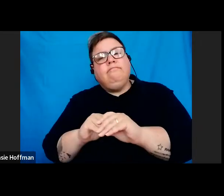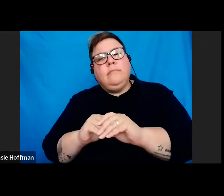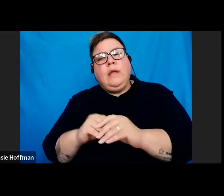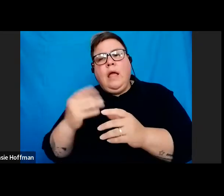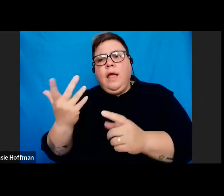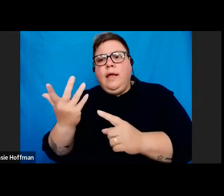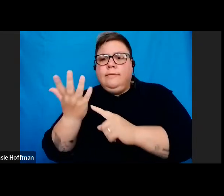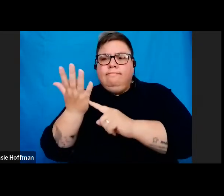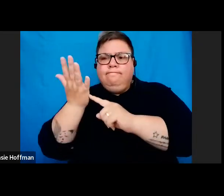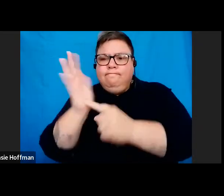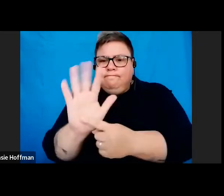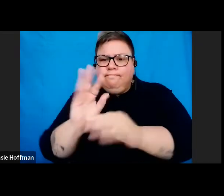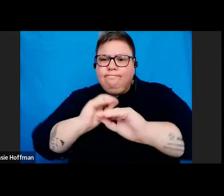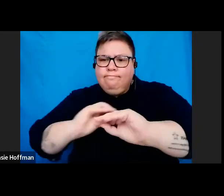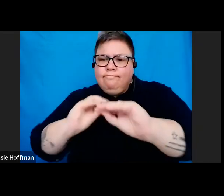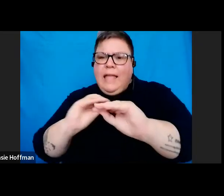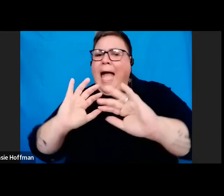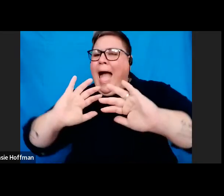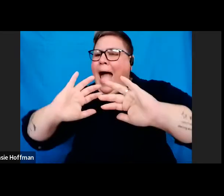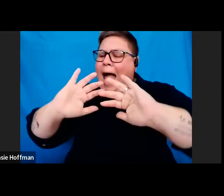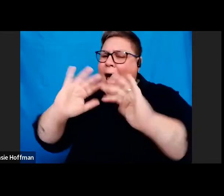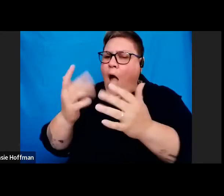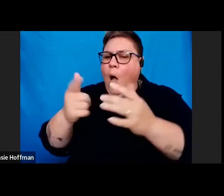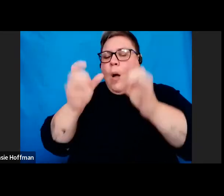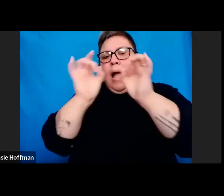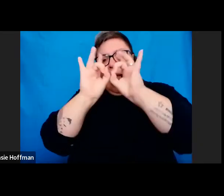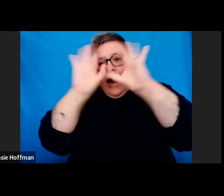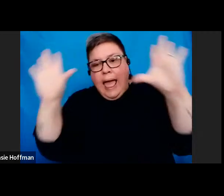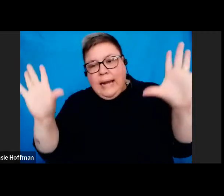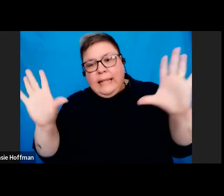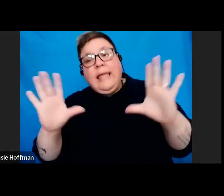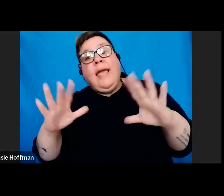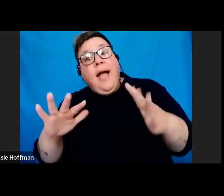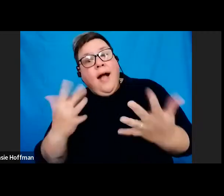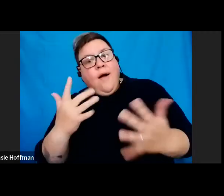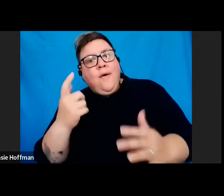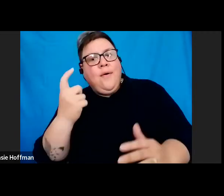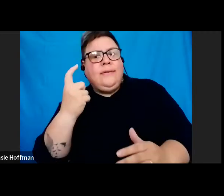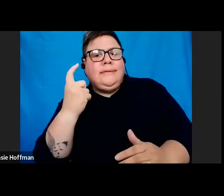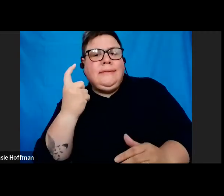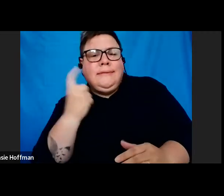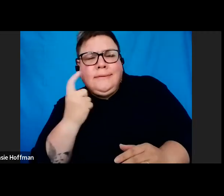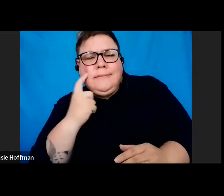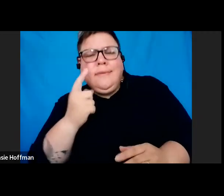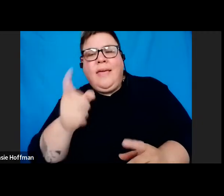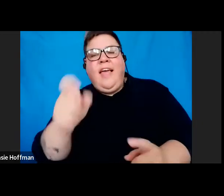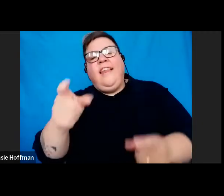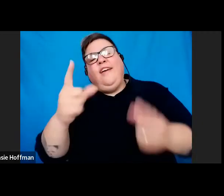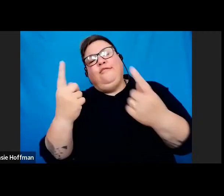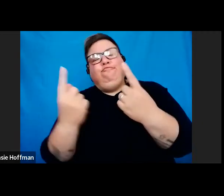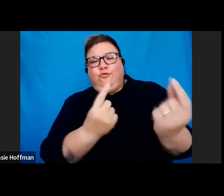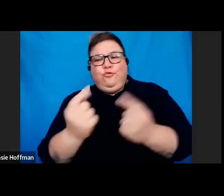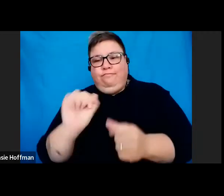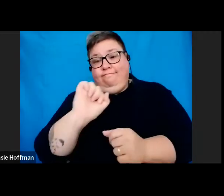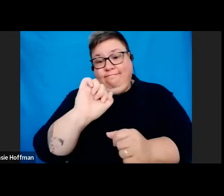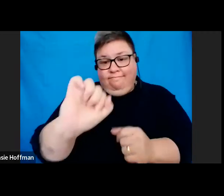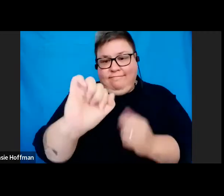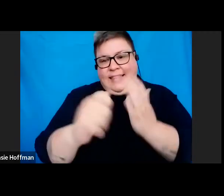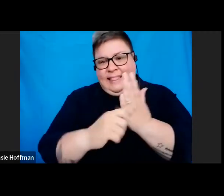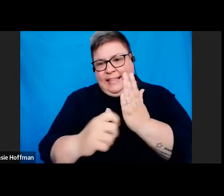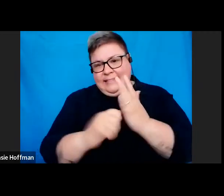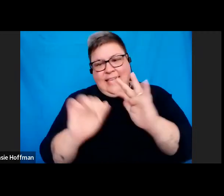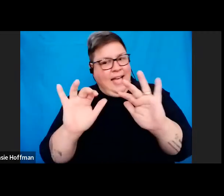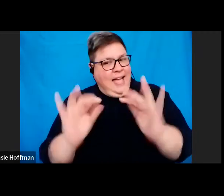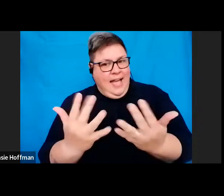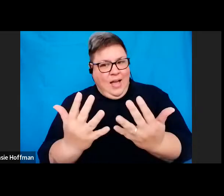clarity and certainty, as well as making it simple for you to meet your obligation. So during this webinar